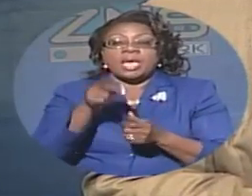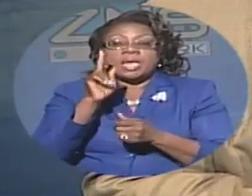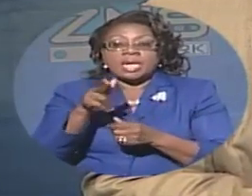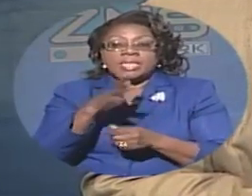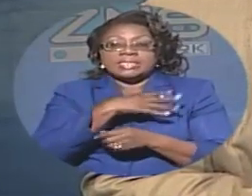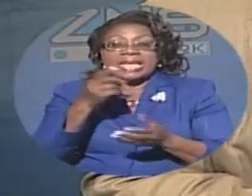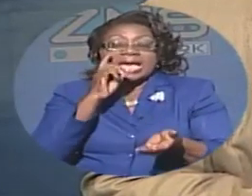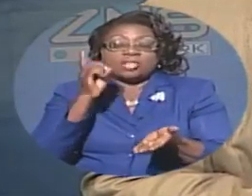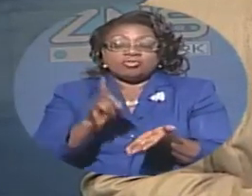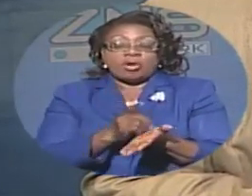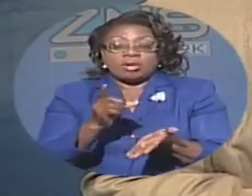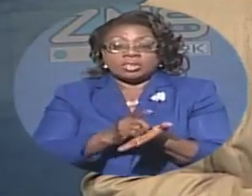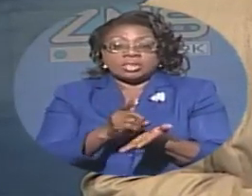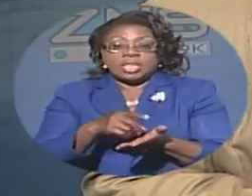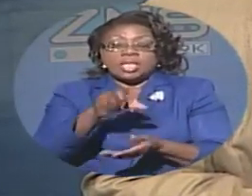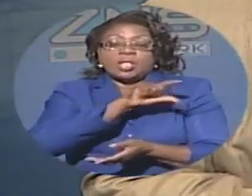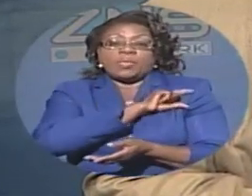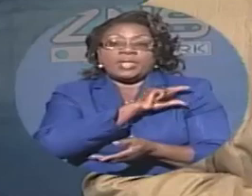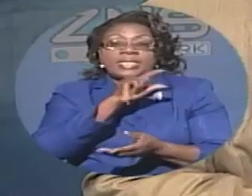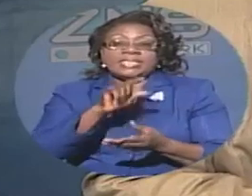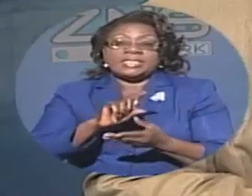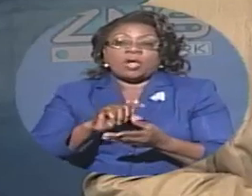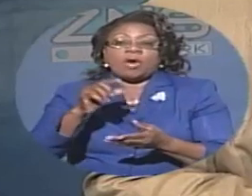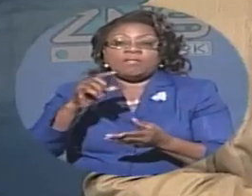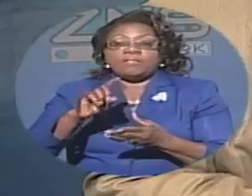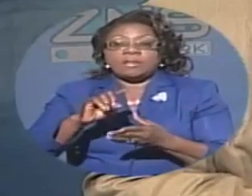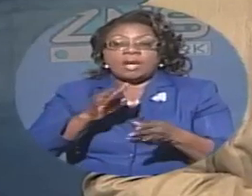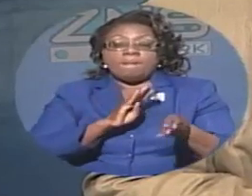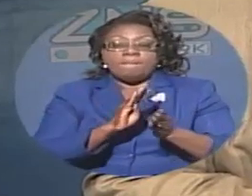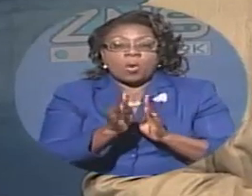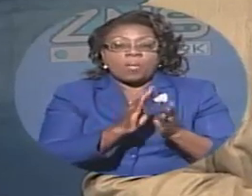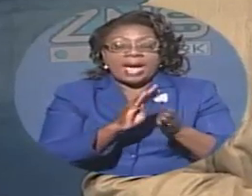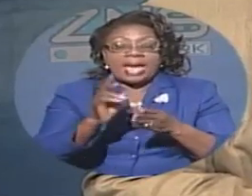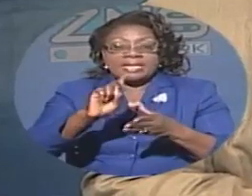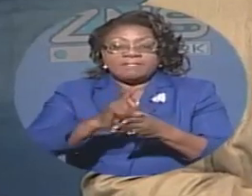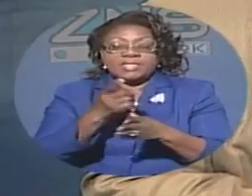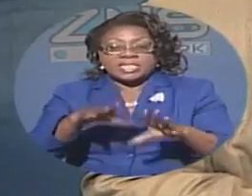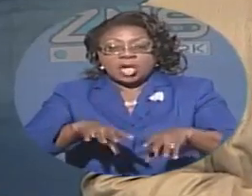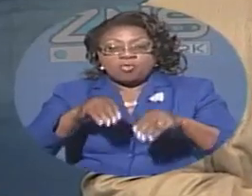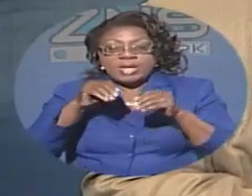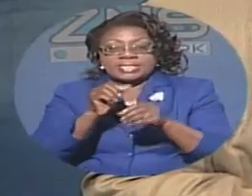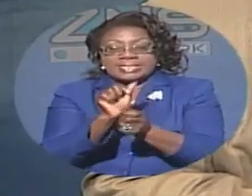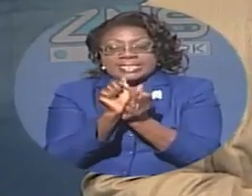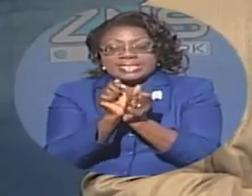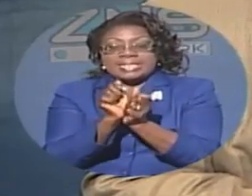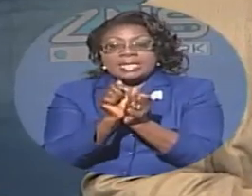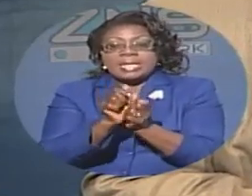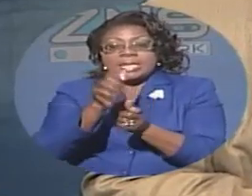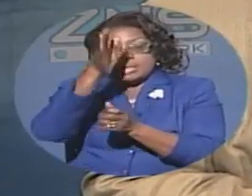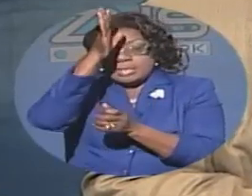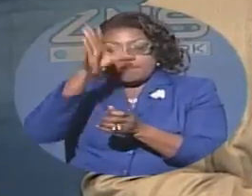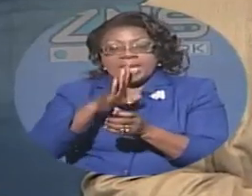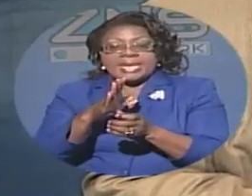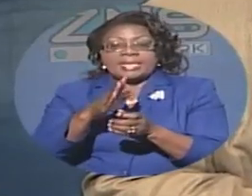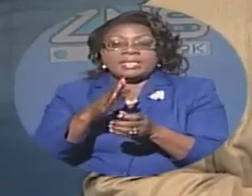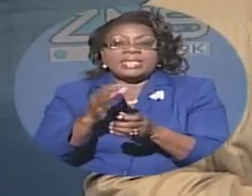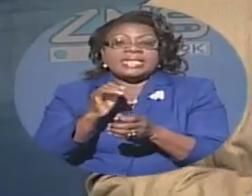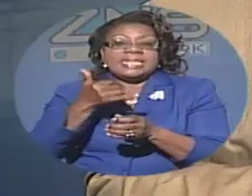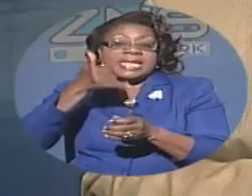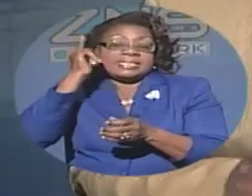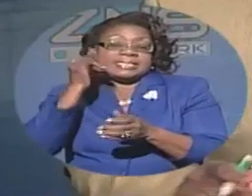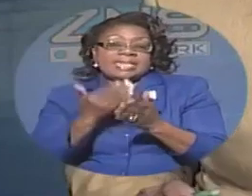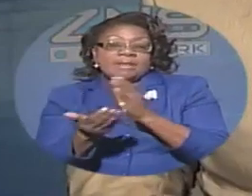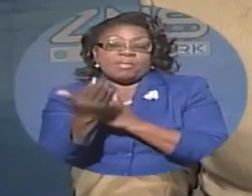ecstasy officers of the mobile division arrested the men around 6 40 yesterday morning at a residence at woods alley off market street